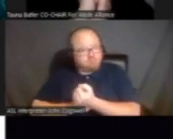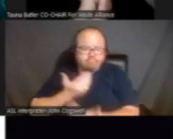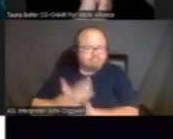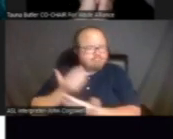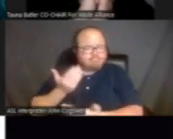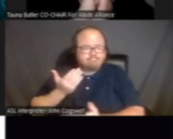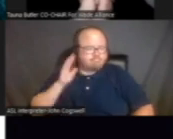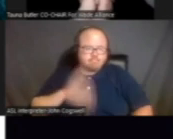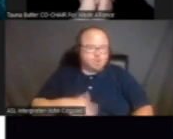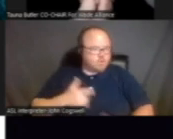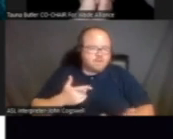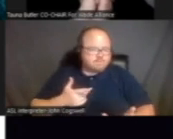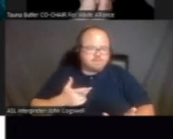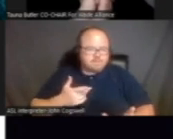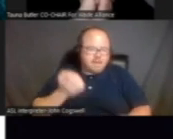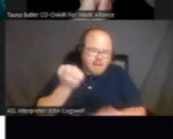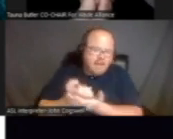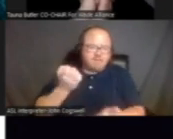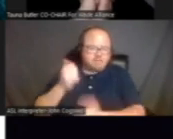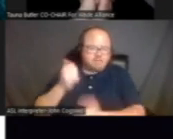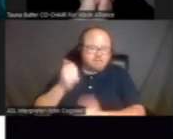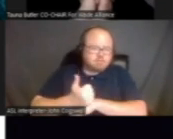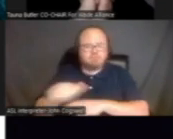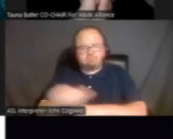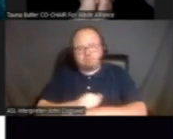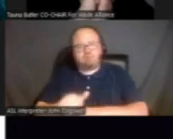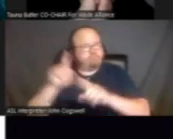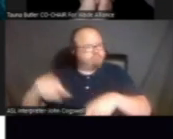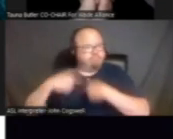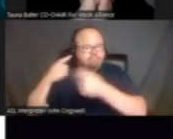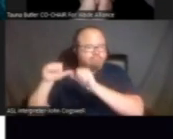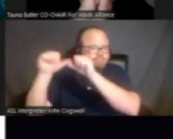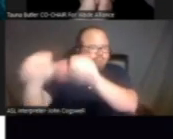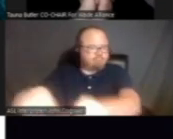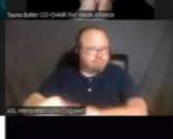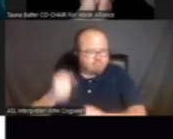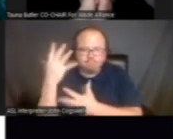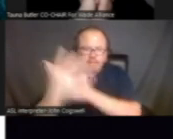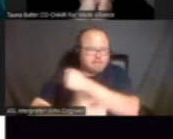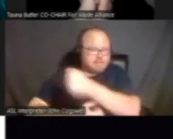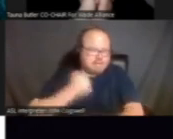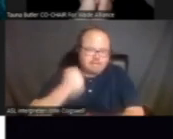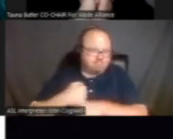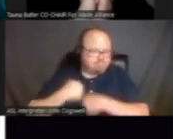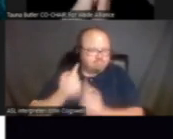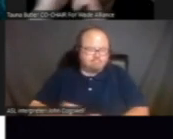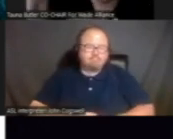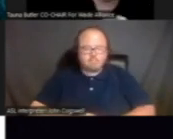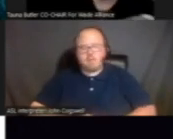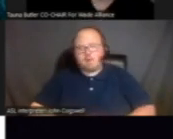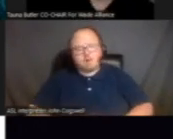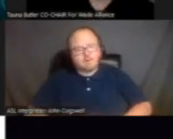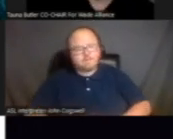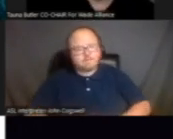right? We know that this is an evidence-based practice, and it's been longstanding for many years now. We